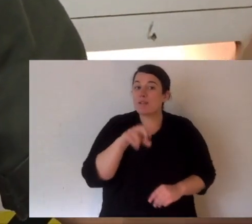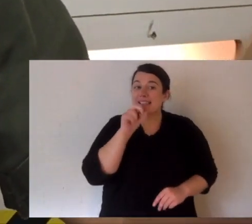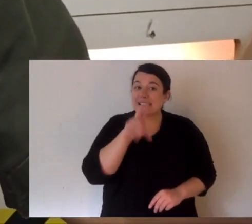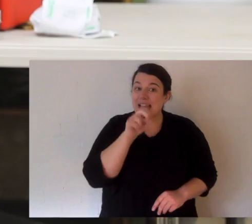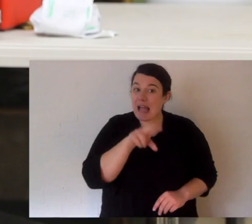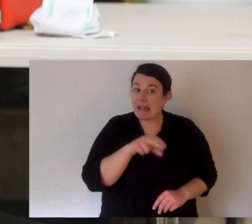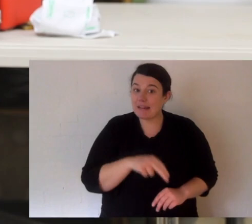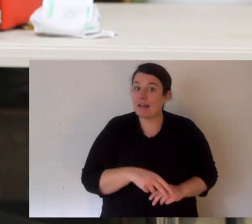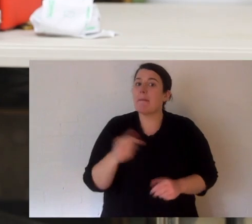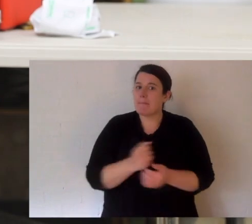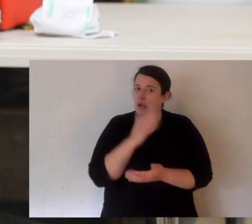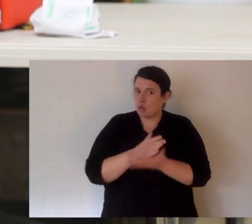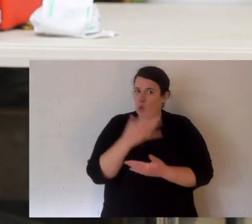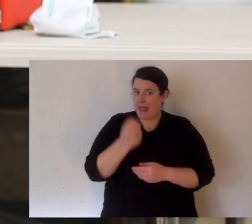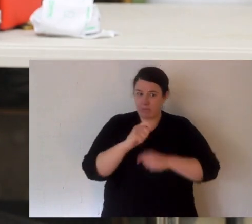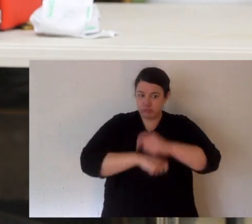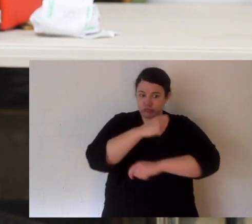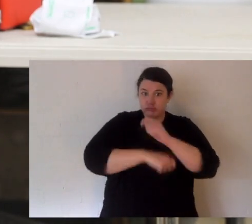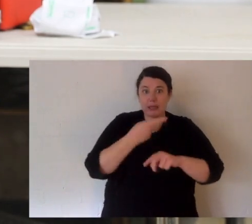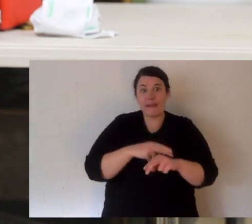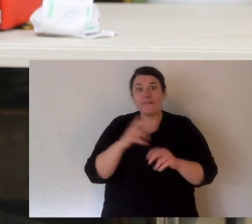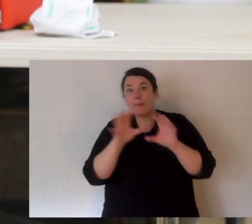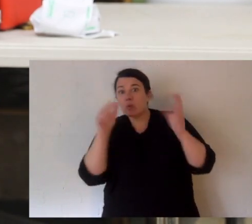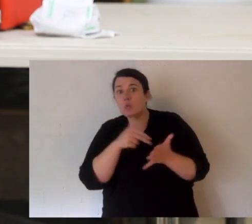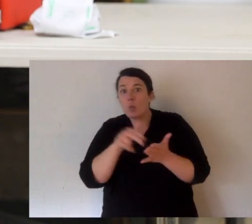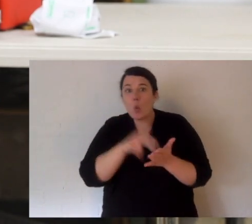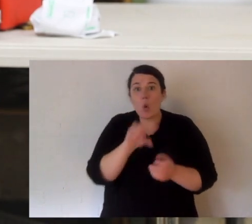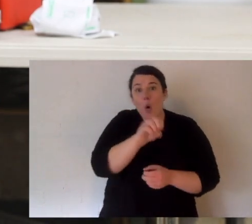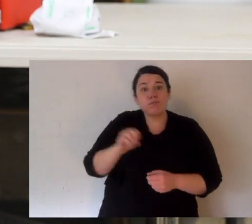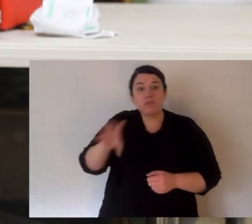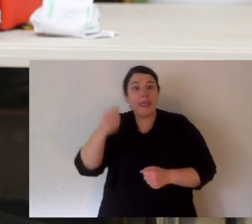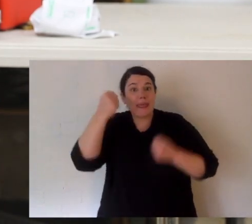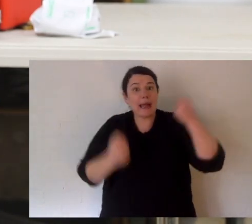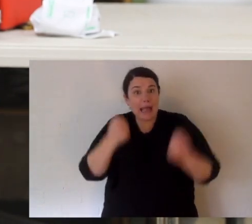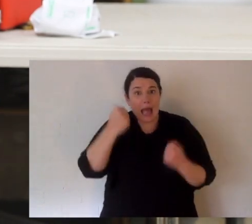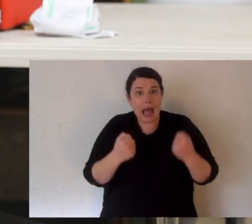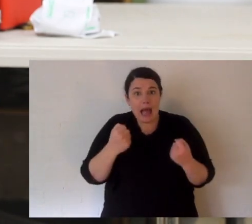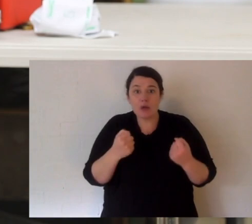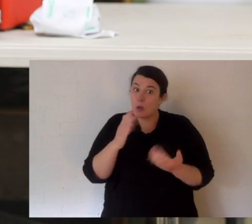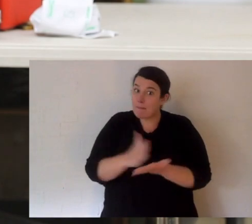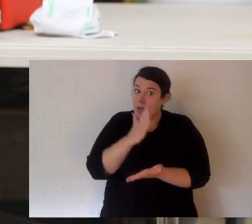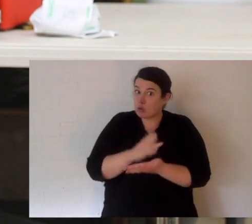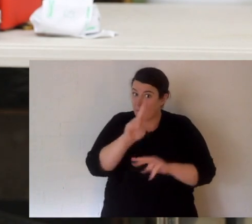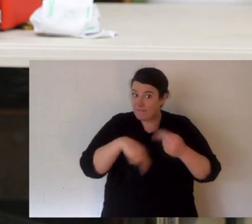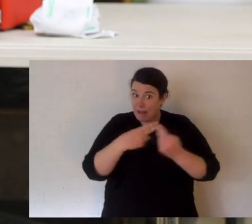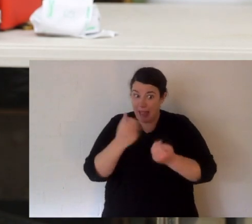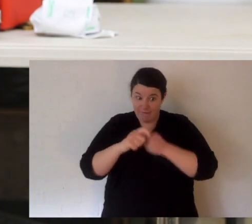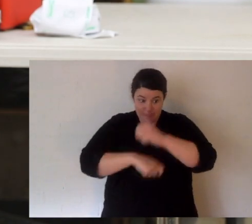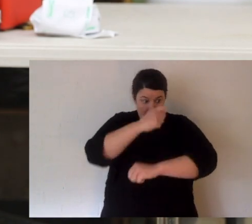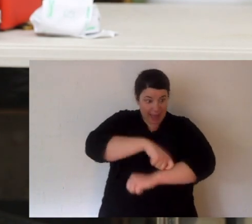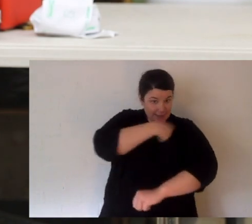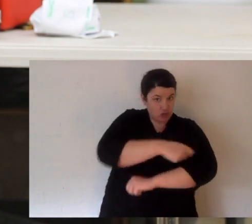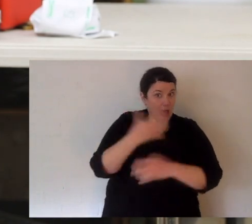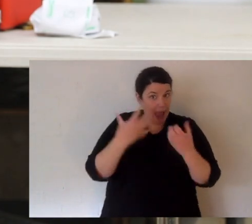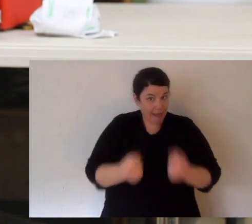bandage. We extract the venom from snakes. Doctors make it into anti-venom. That's the